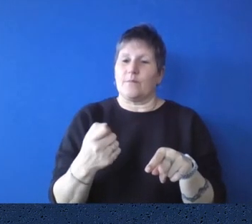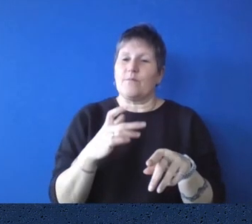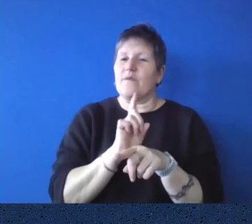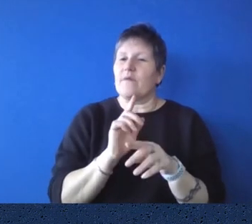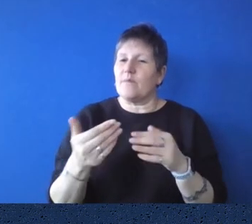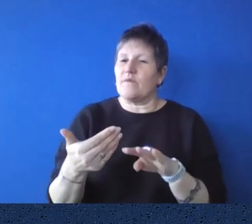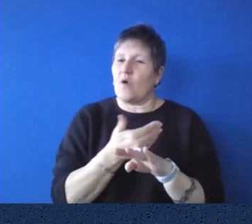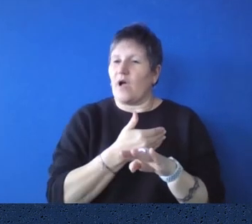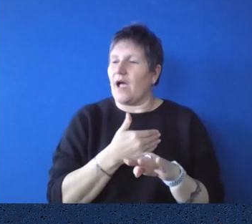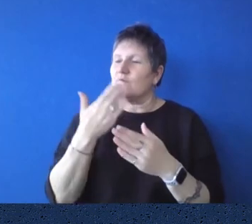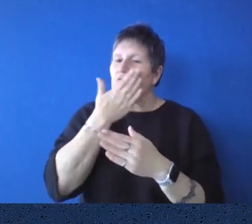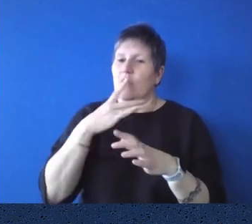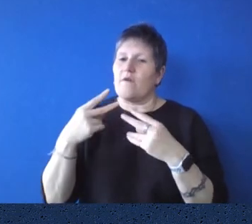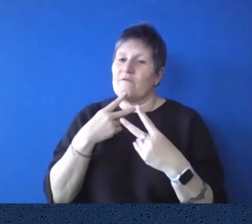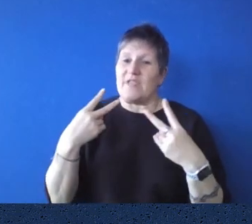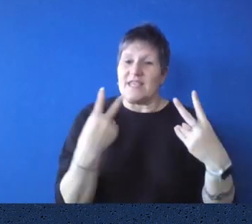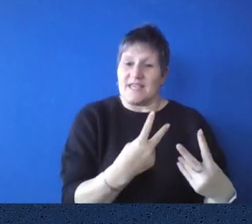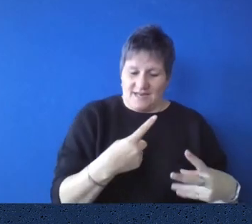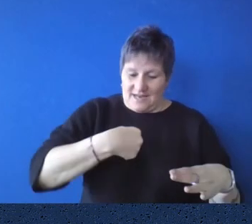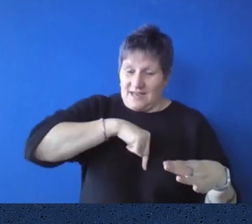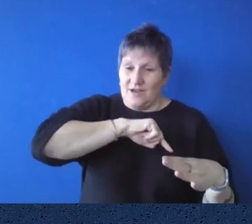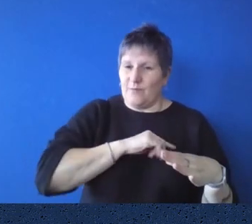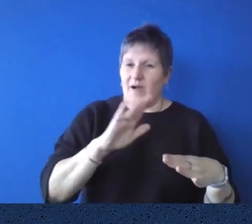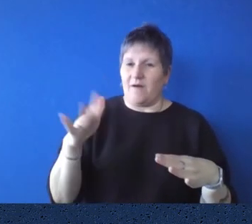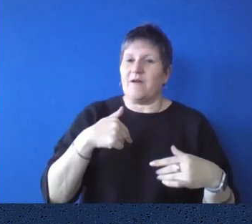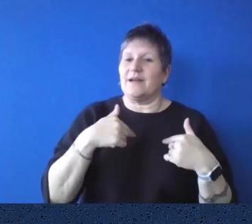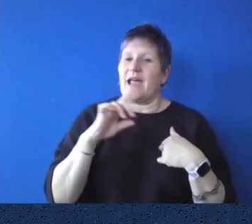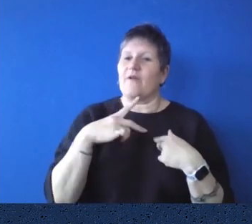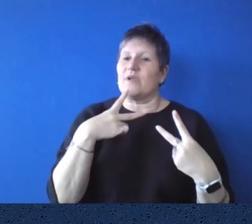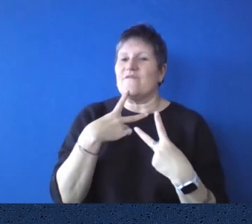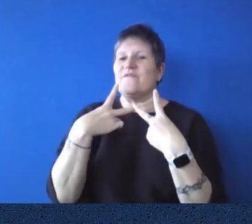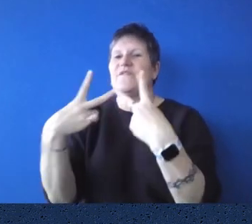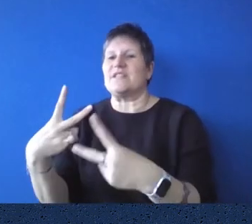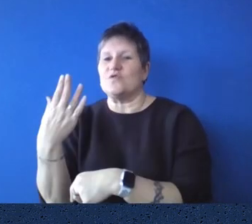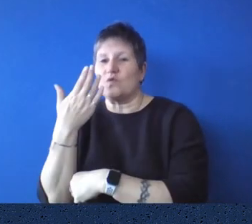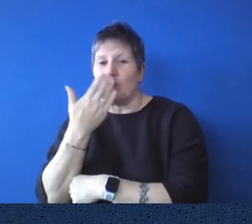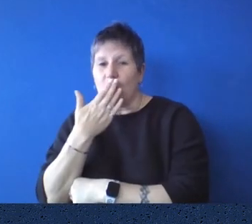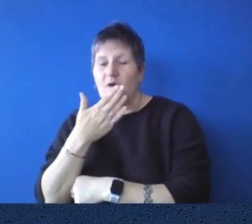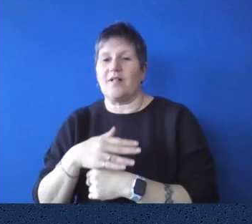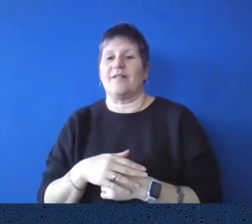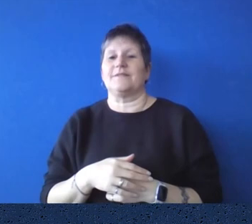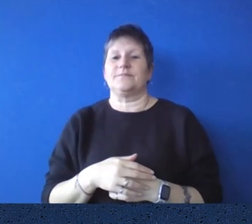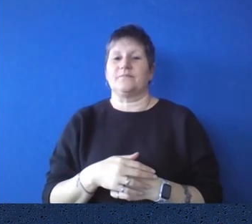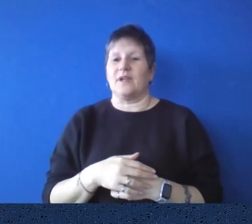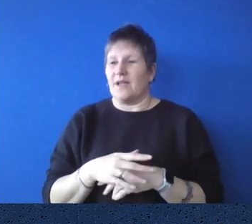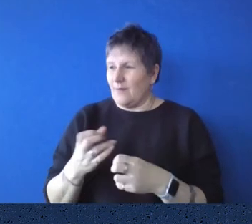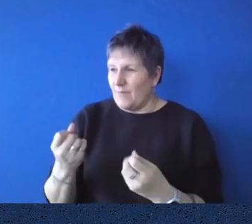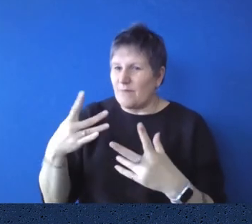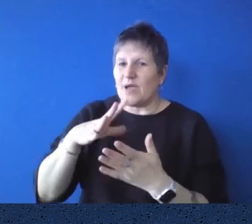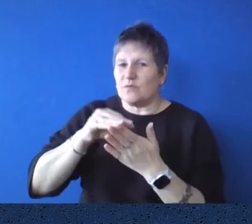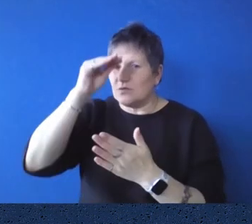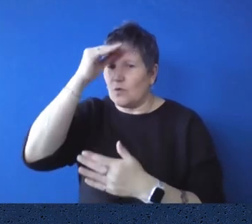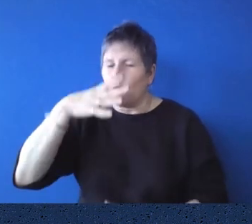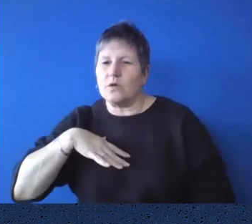but, um, we did a lot of the, um, school incursions in this library and I wanted to know how, um, whether Harry Potter